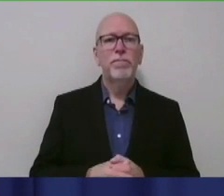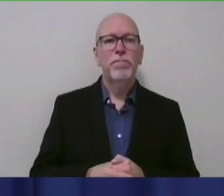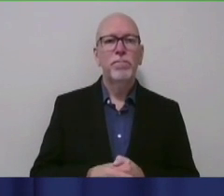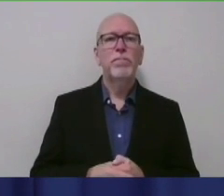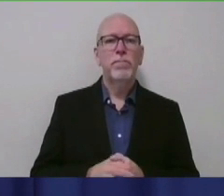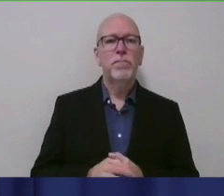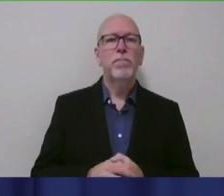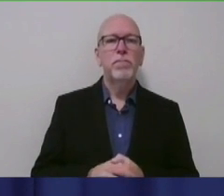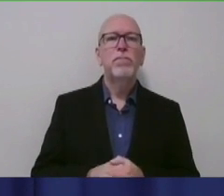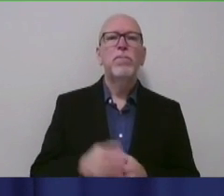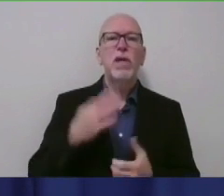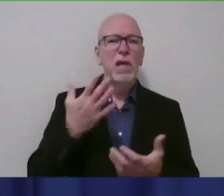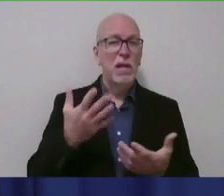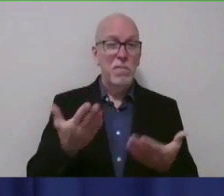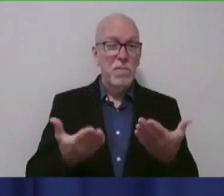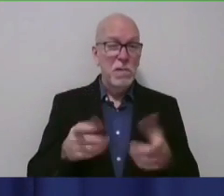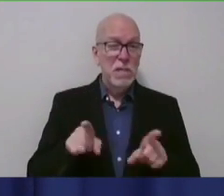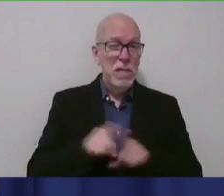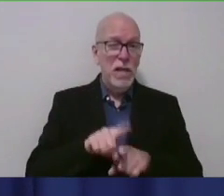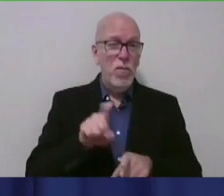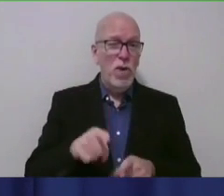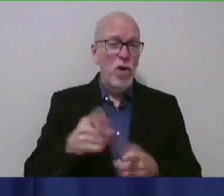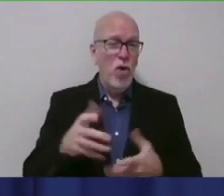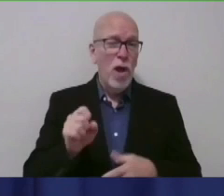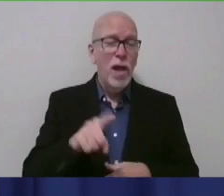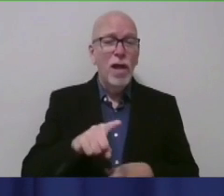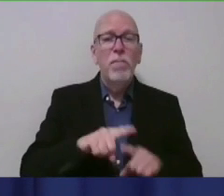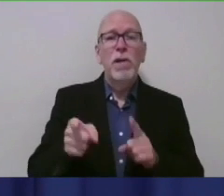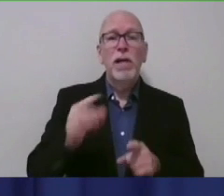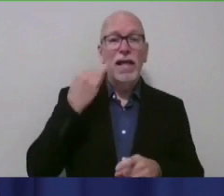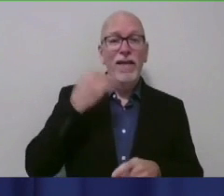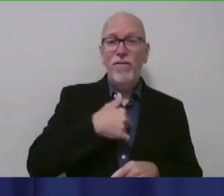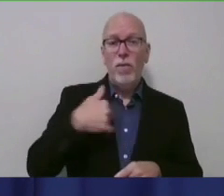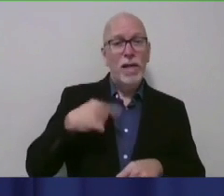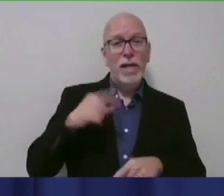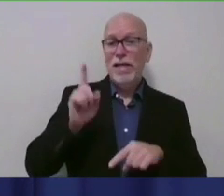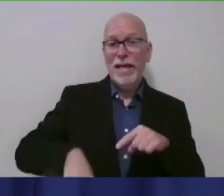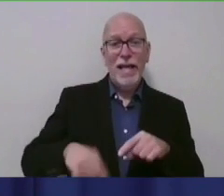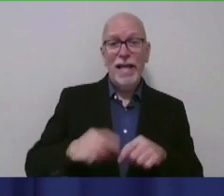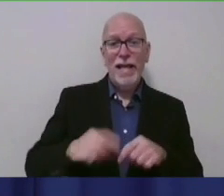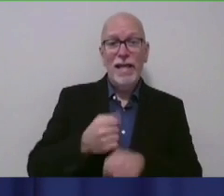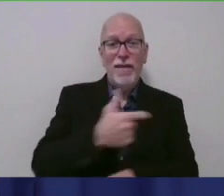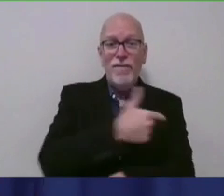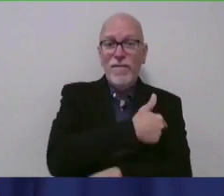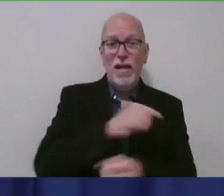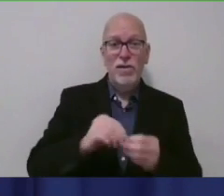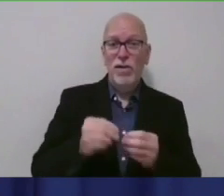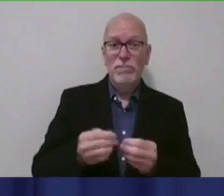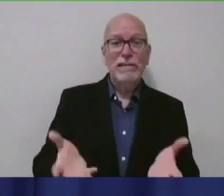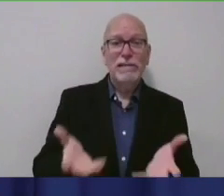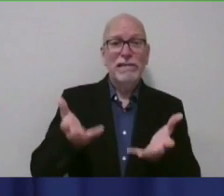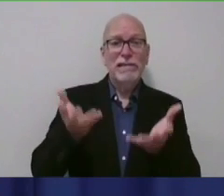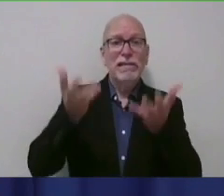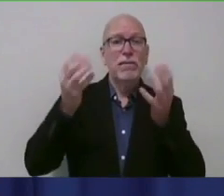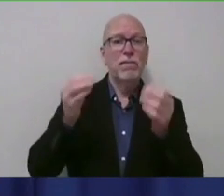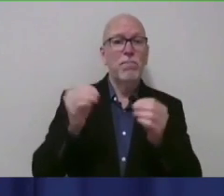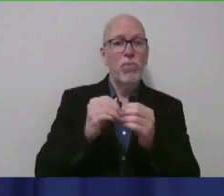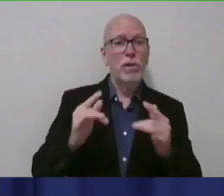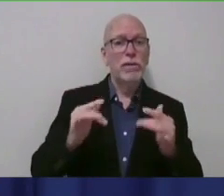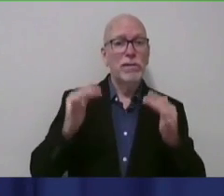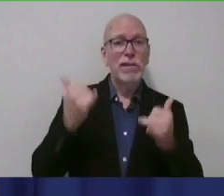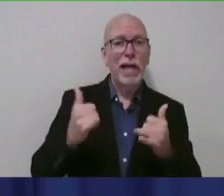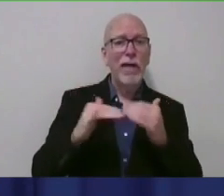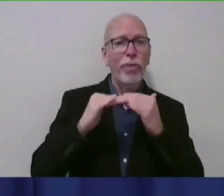version of the question that's been asked before, but if we can't get our vaccination numbers sort of up from where they've stalled out,